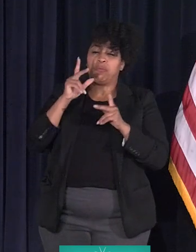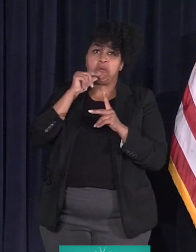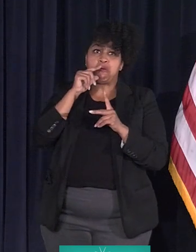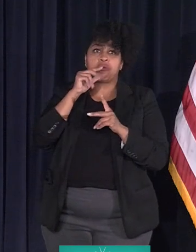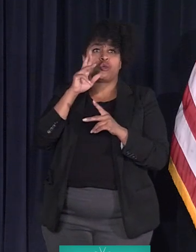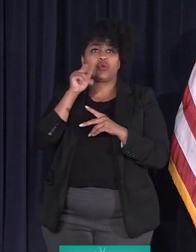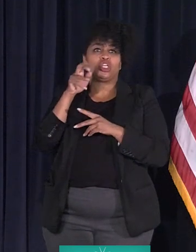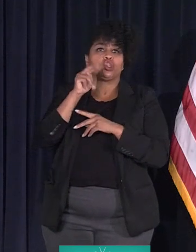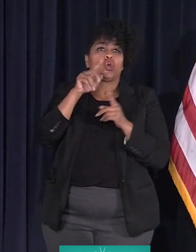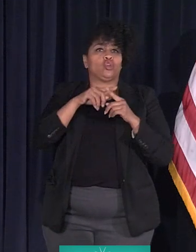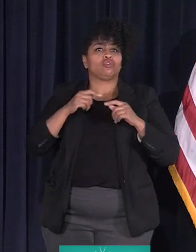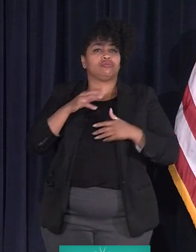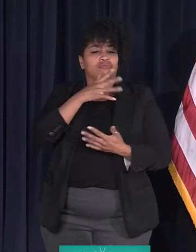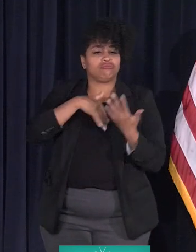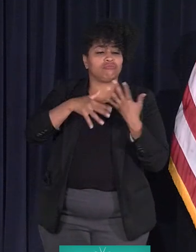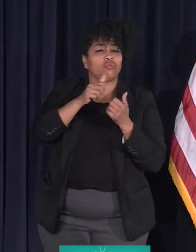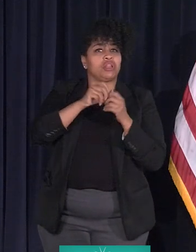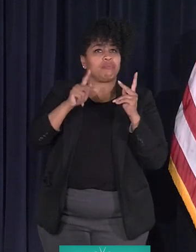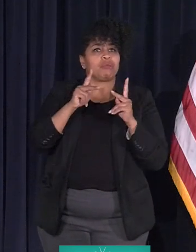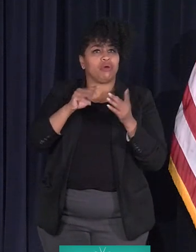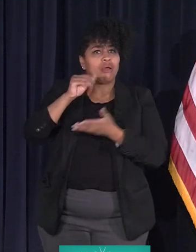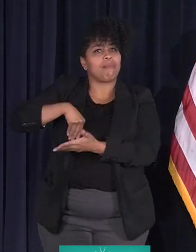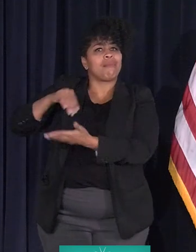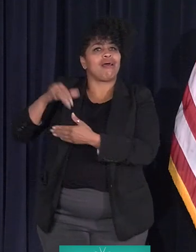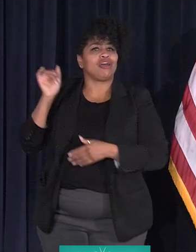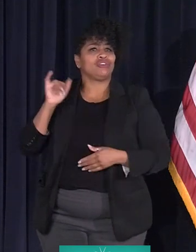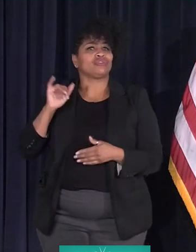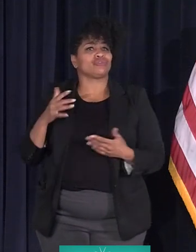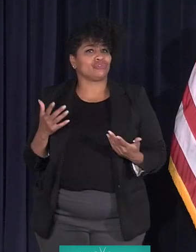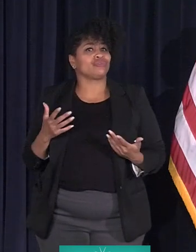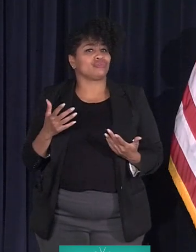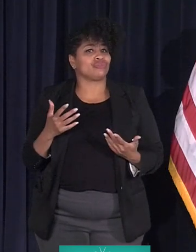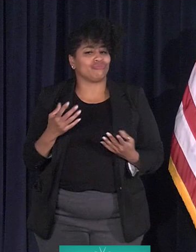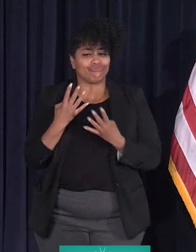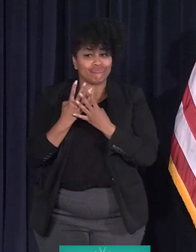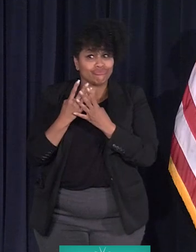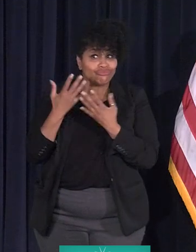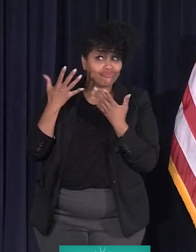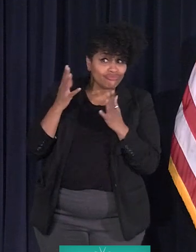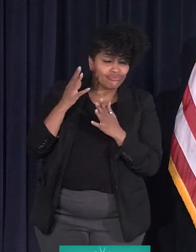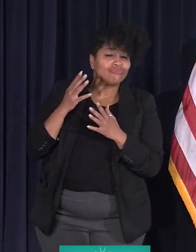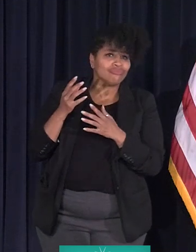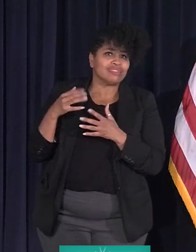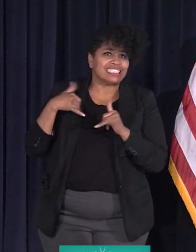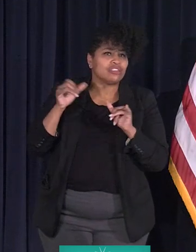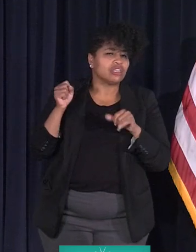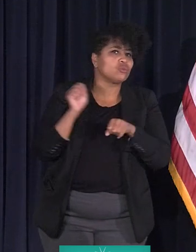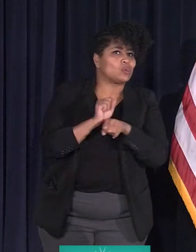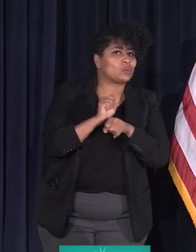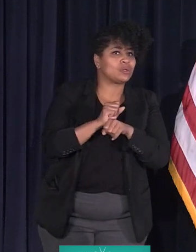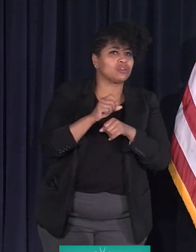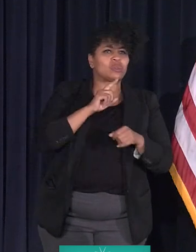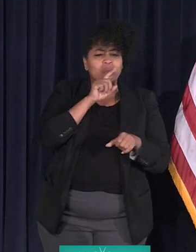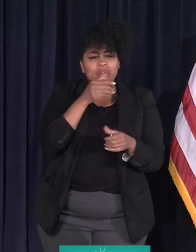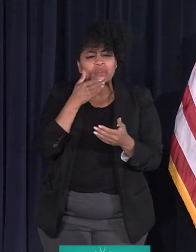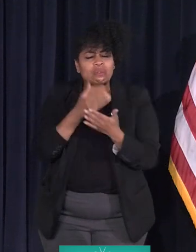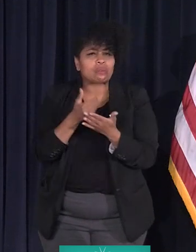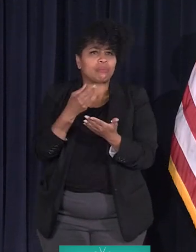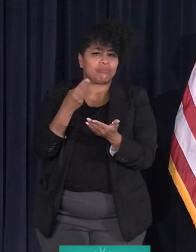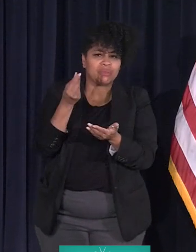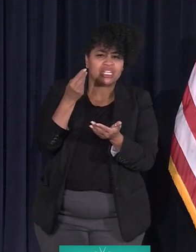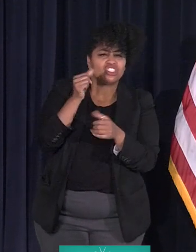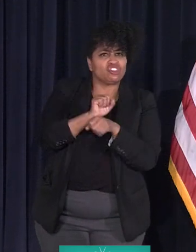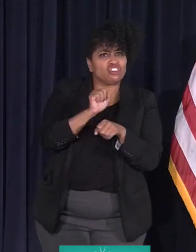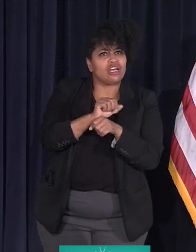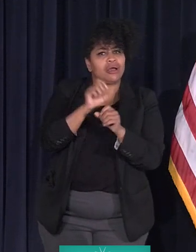apply. So this is a good-paying job that you have a real chance to get because you're in the city of Detroit.